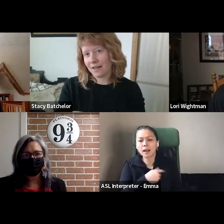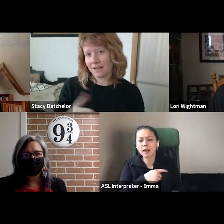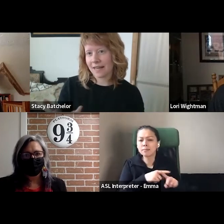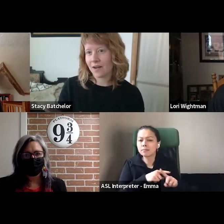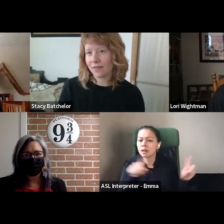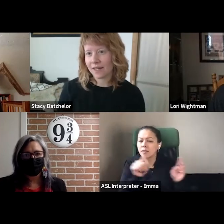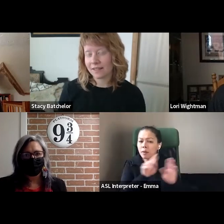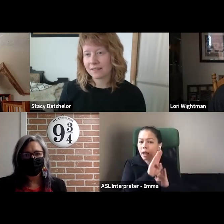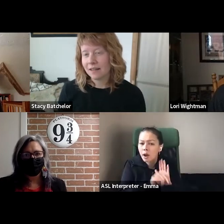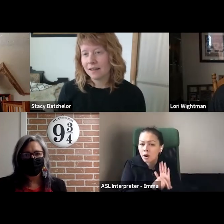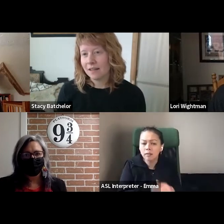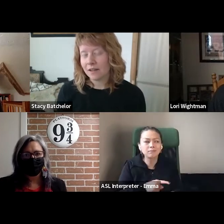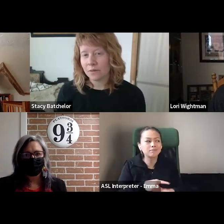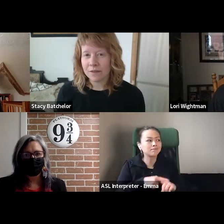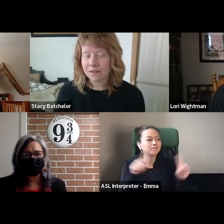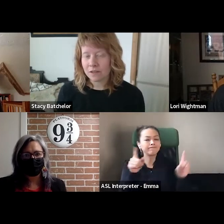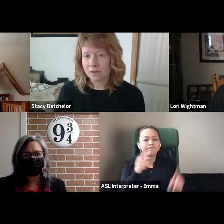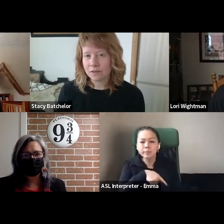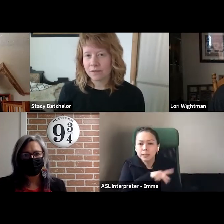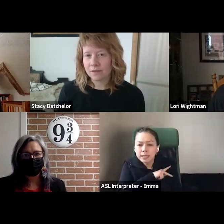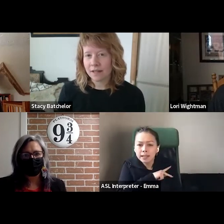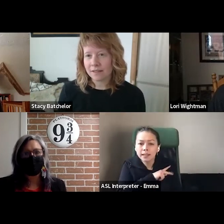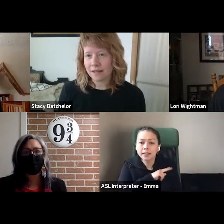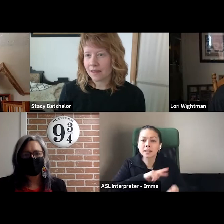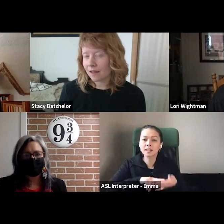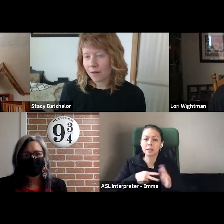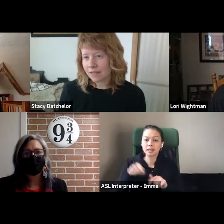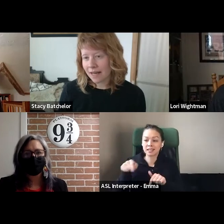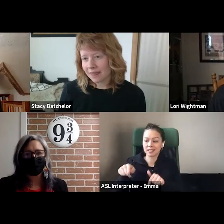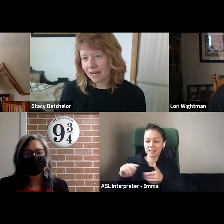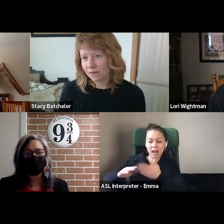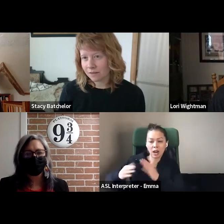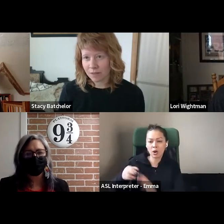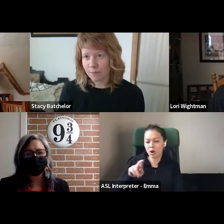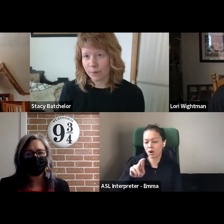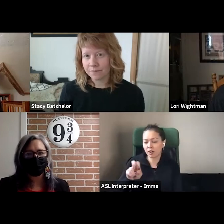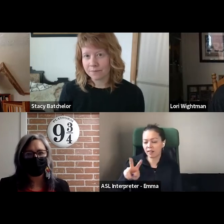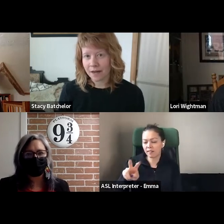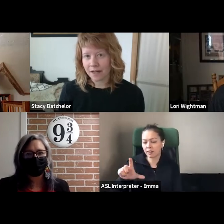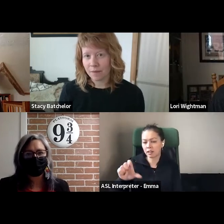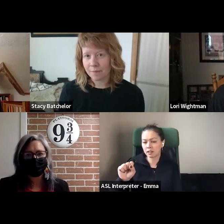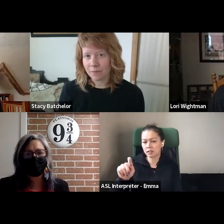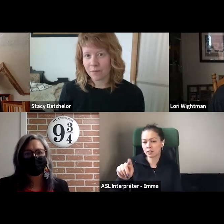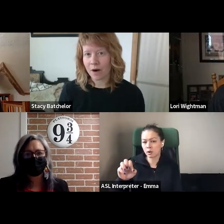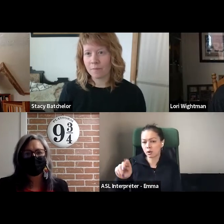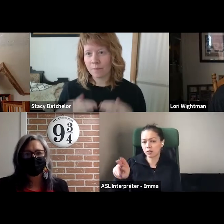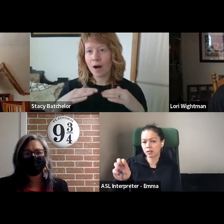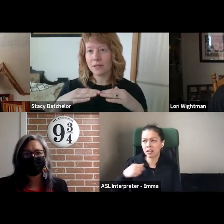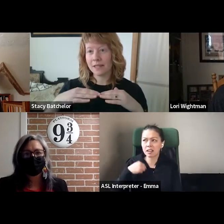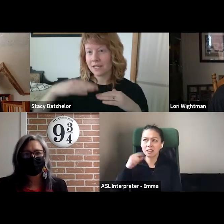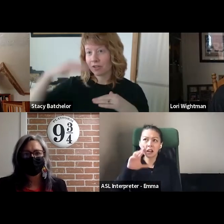in a town that is, you know, 10,000 people. Um, I mean, our population